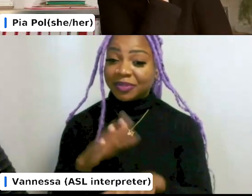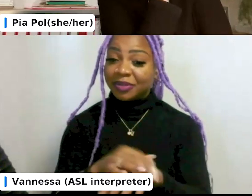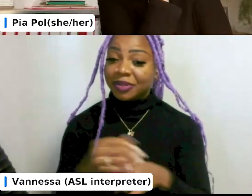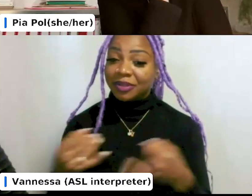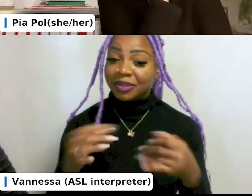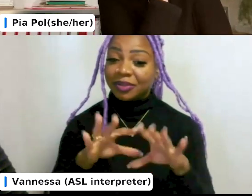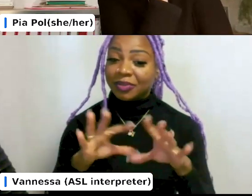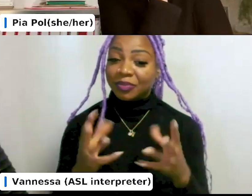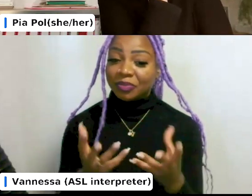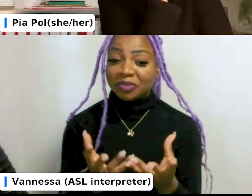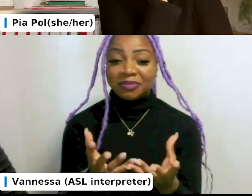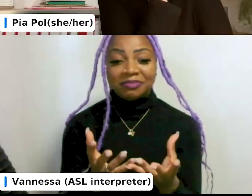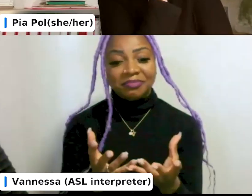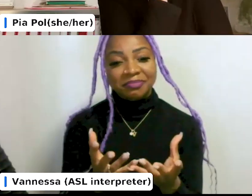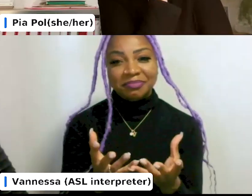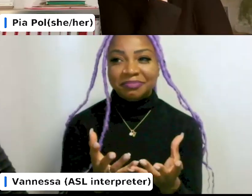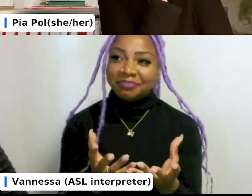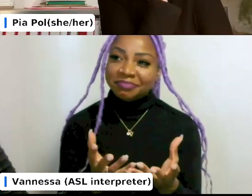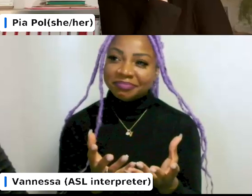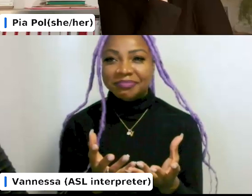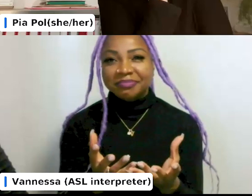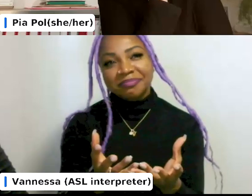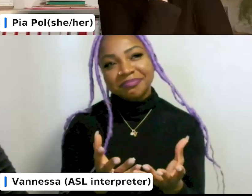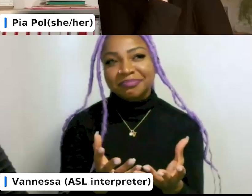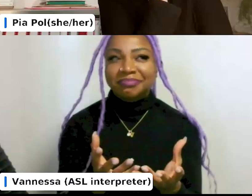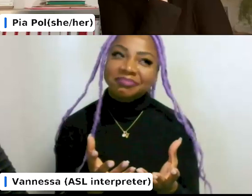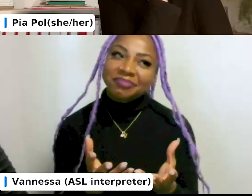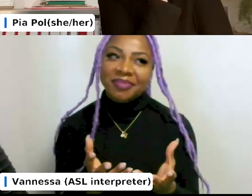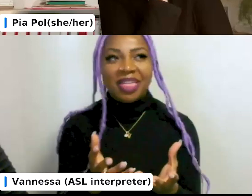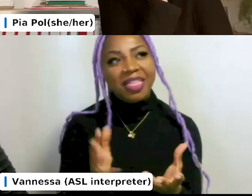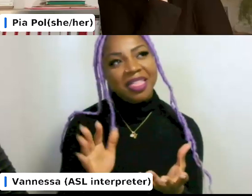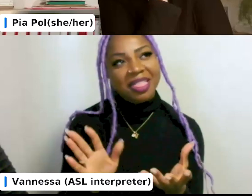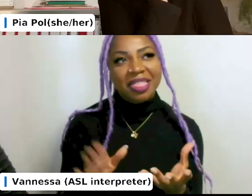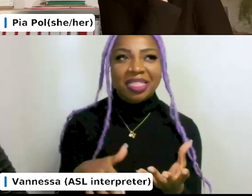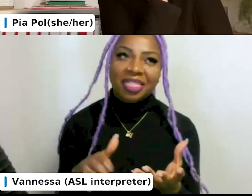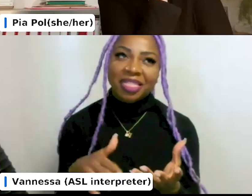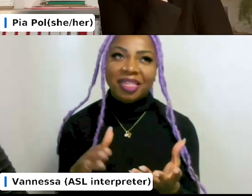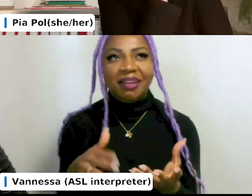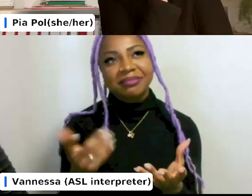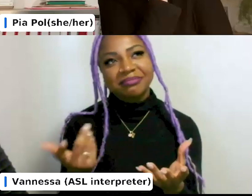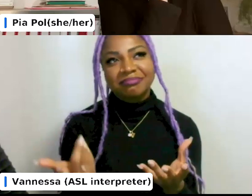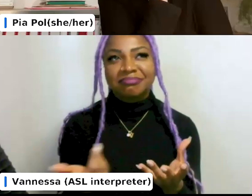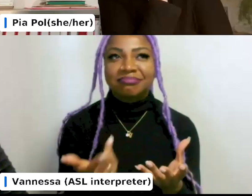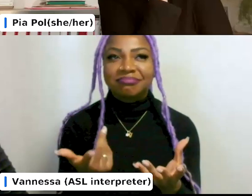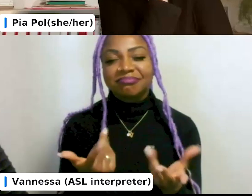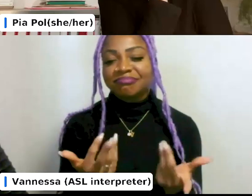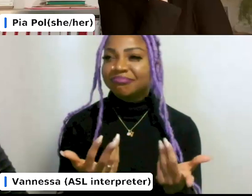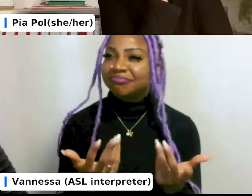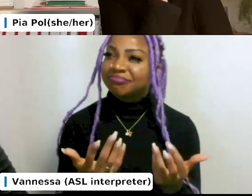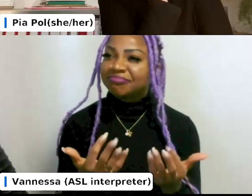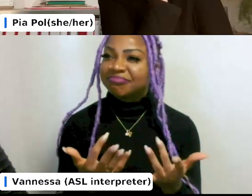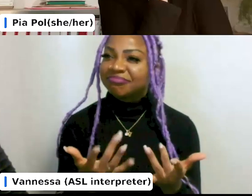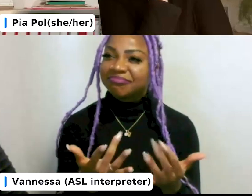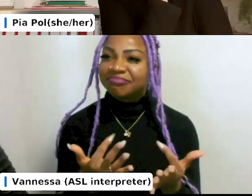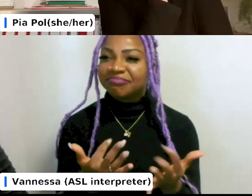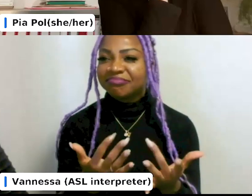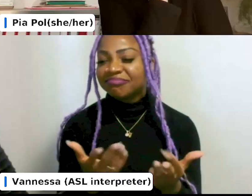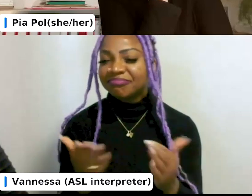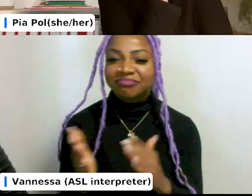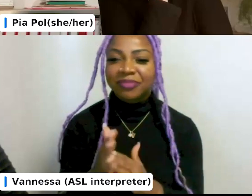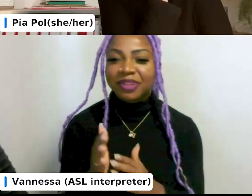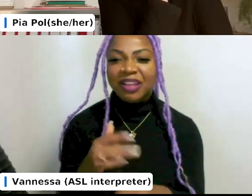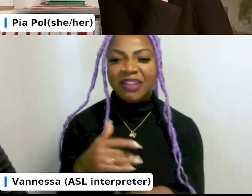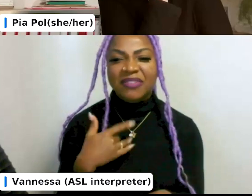not really there yet. I don't know. I think the next step, right. It's going to be wearing like your crazy glasses